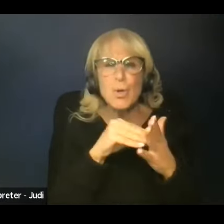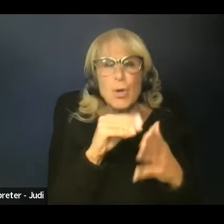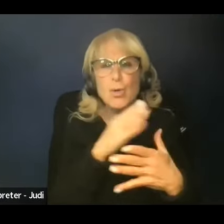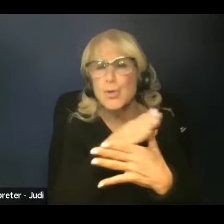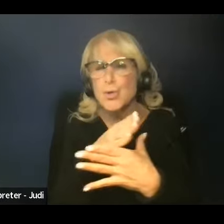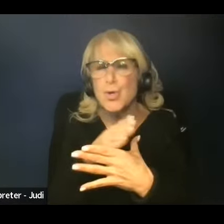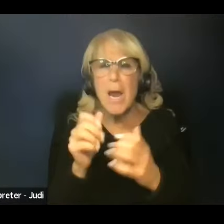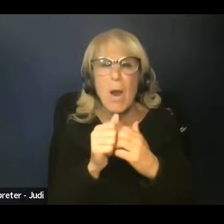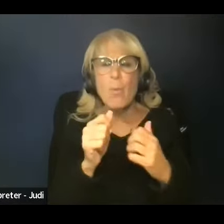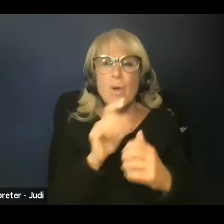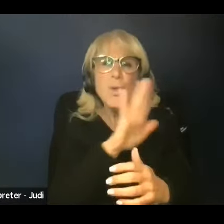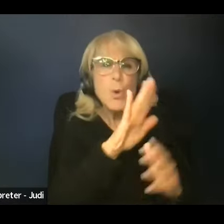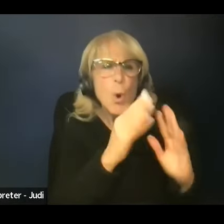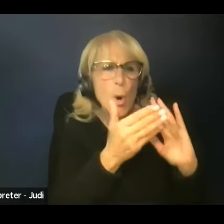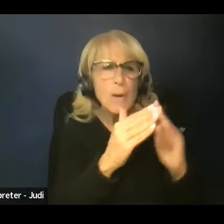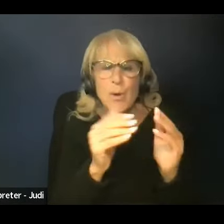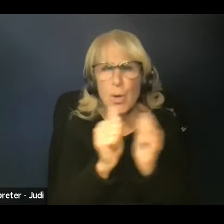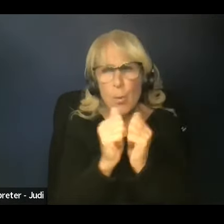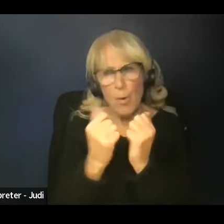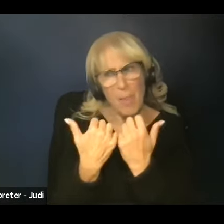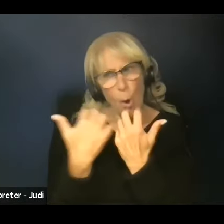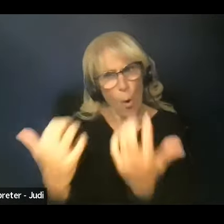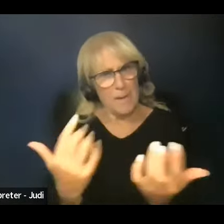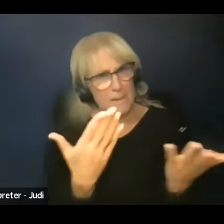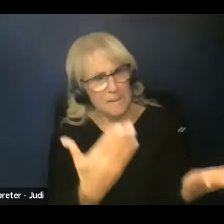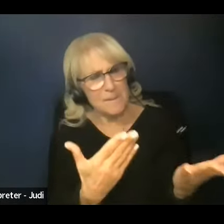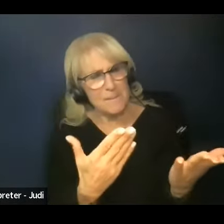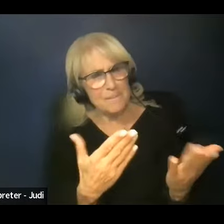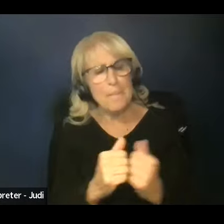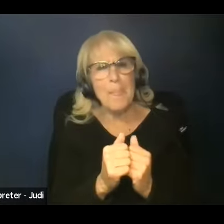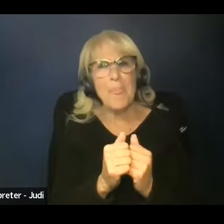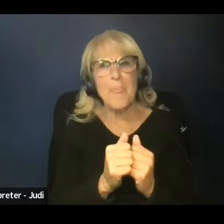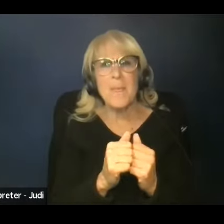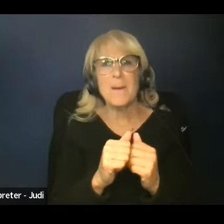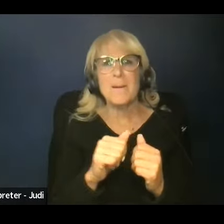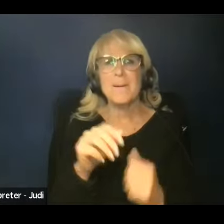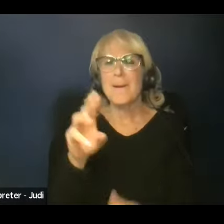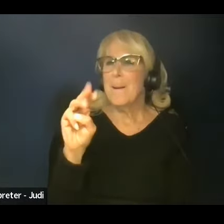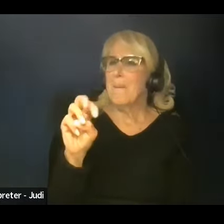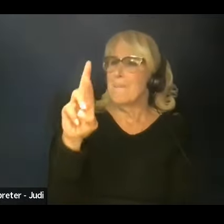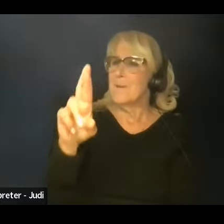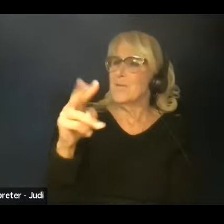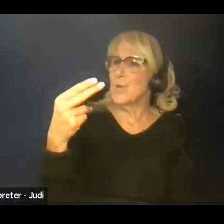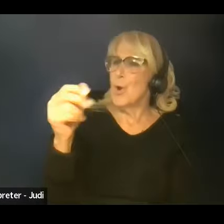about your community with this audience. Let's start with Mr. Harper.